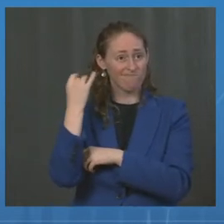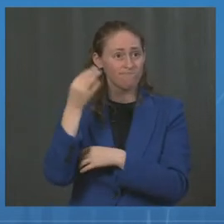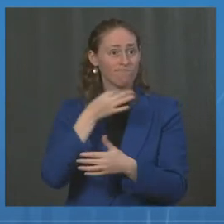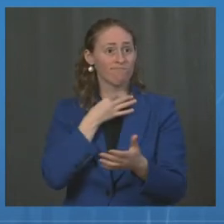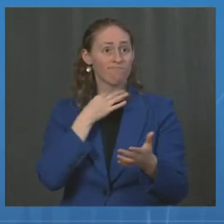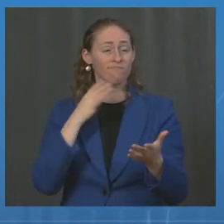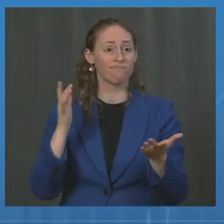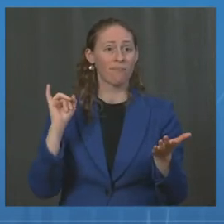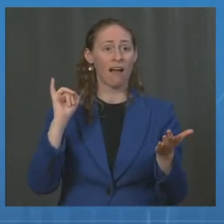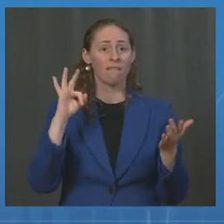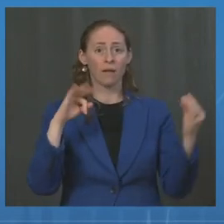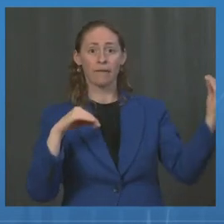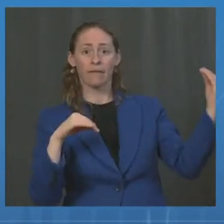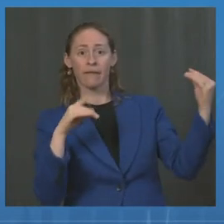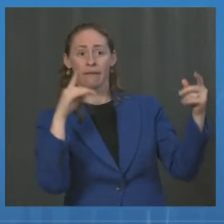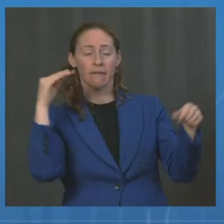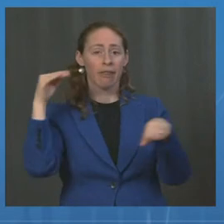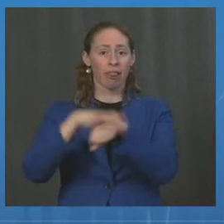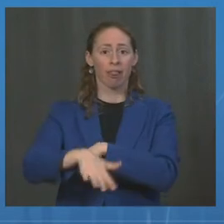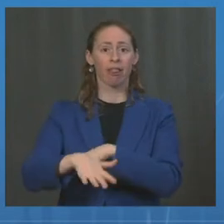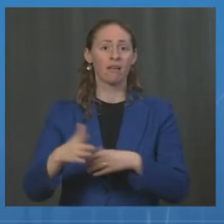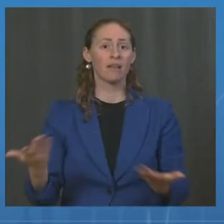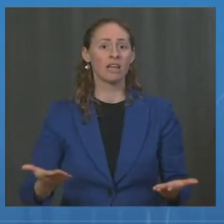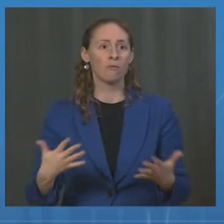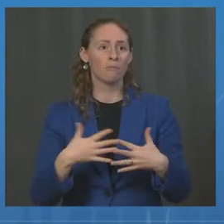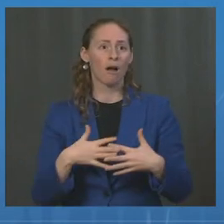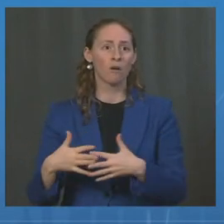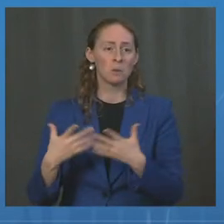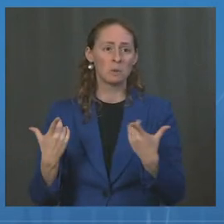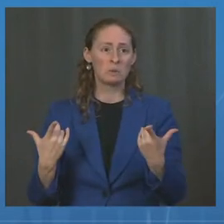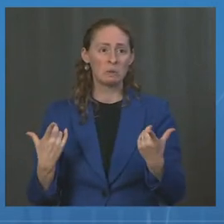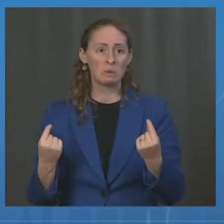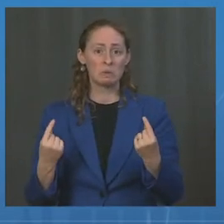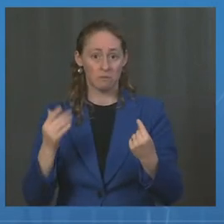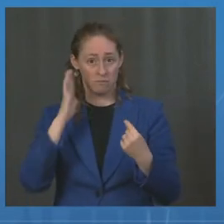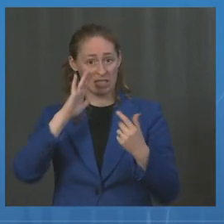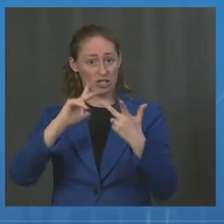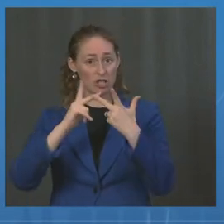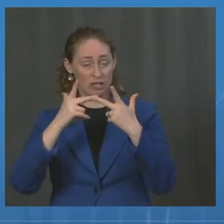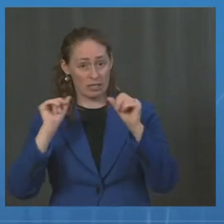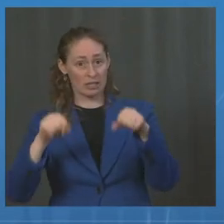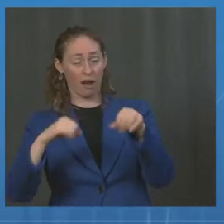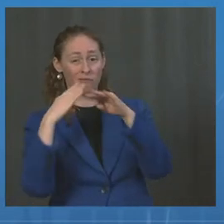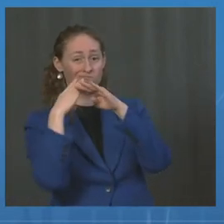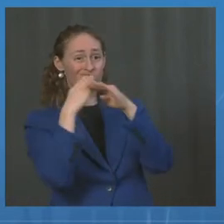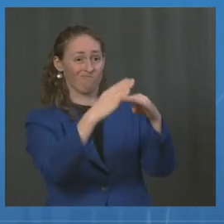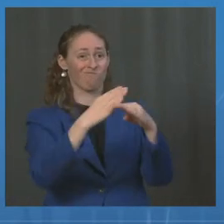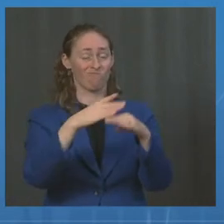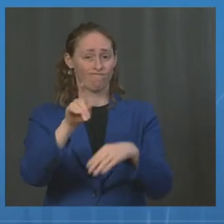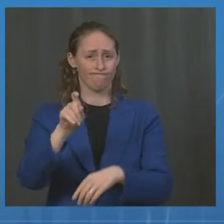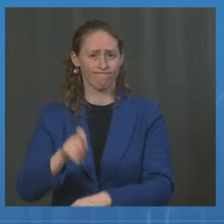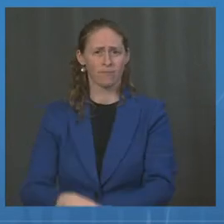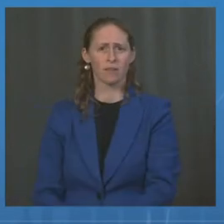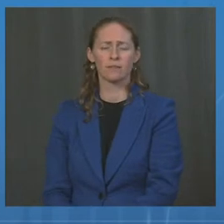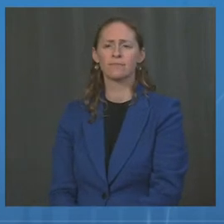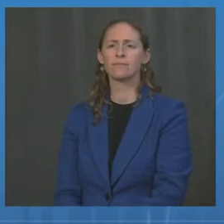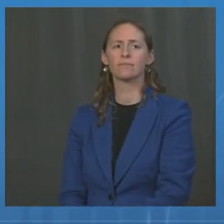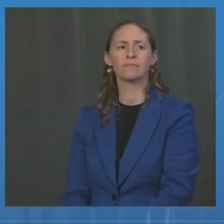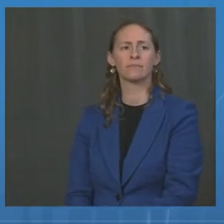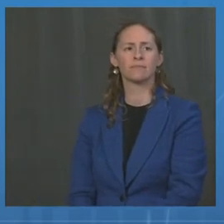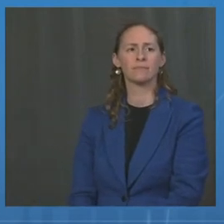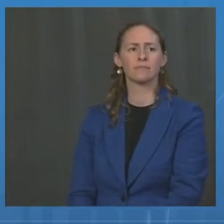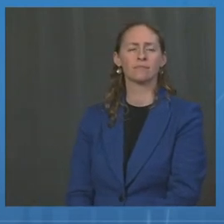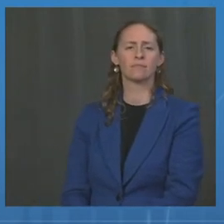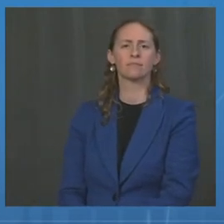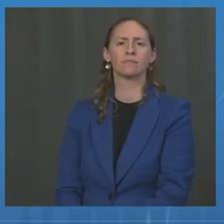whether you think that by getting the booster shots out there that reduces the risk? Dr. Fauci? Thank you. Well, yes, we